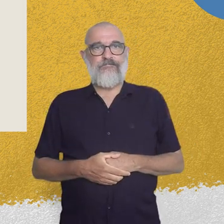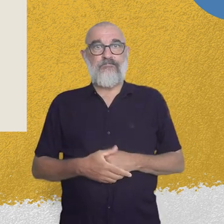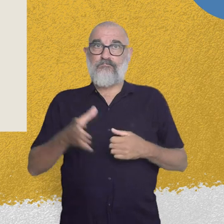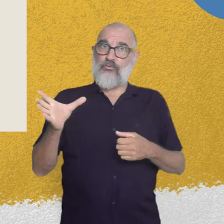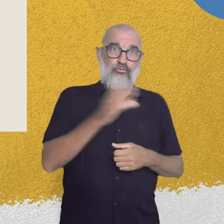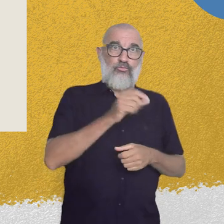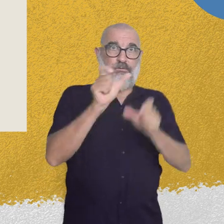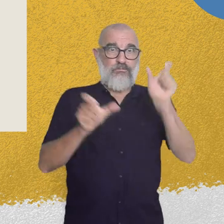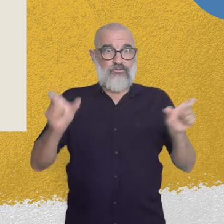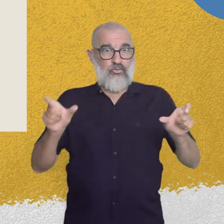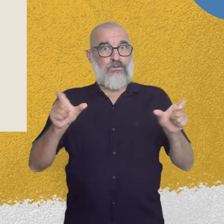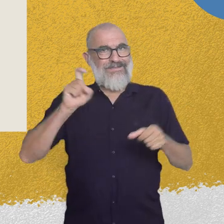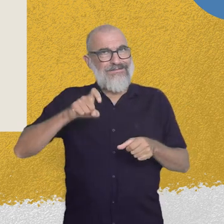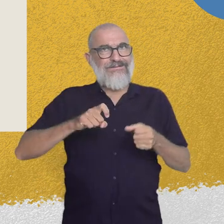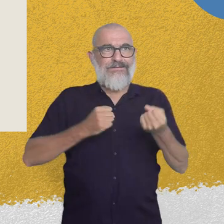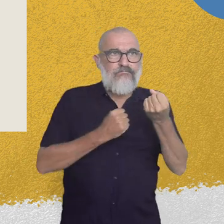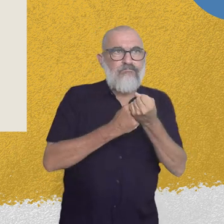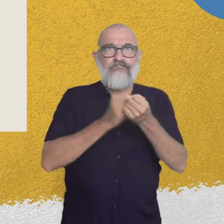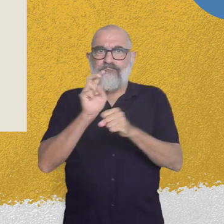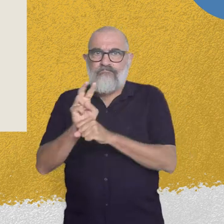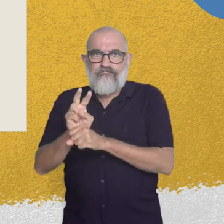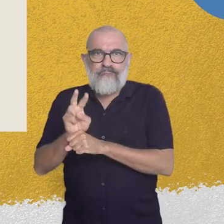We all need support and care.